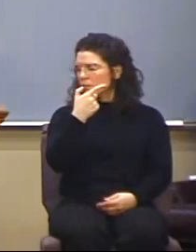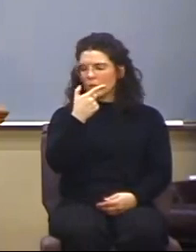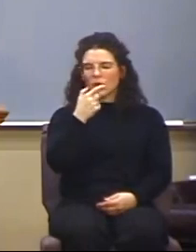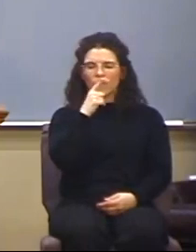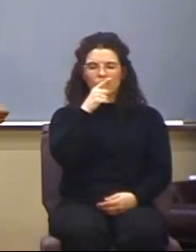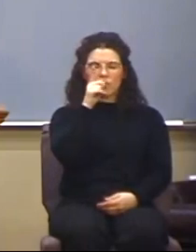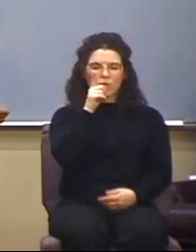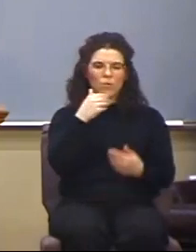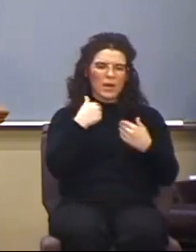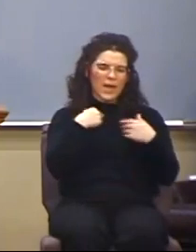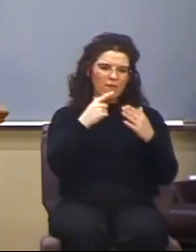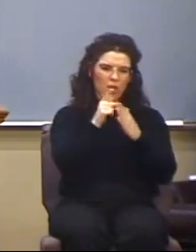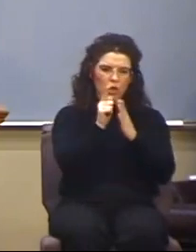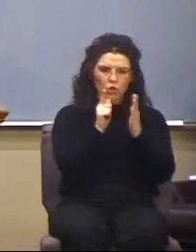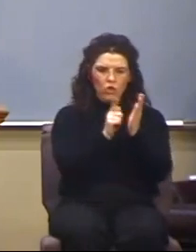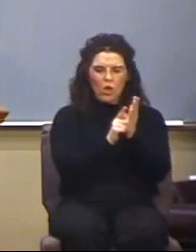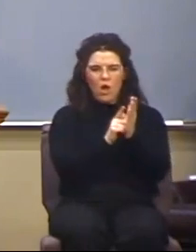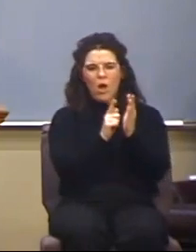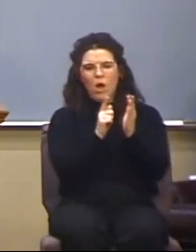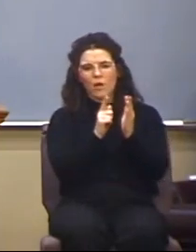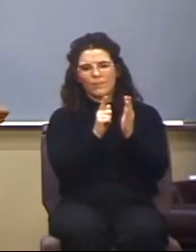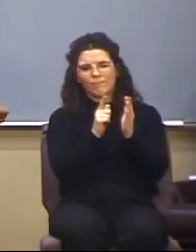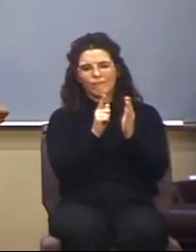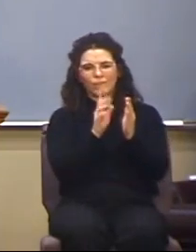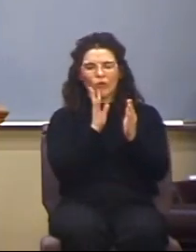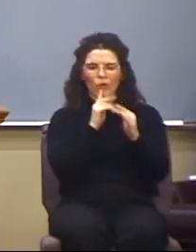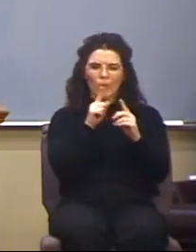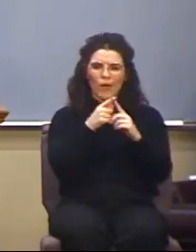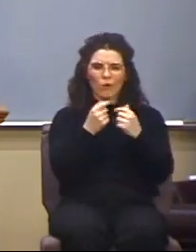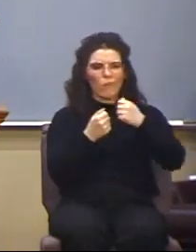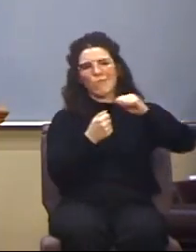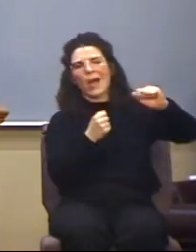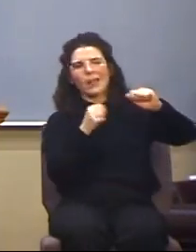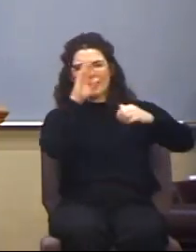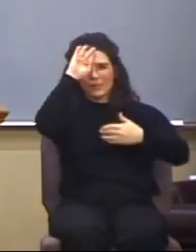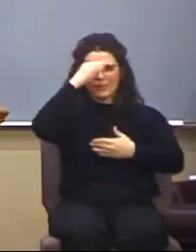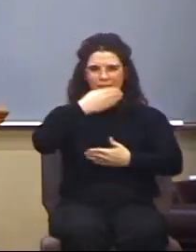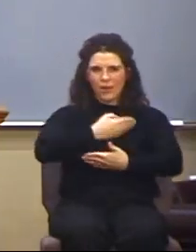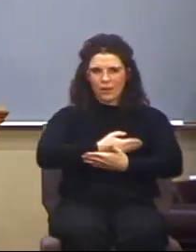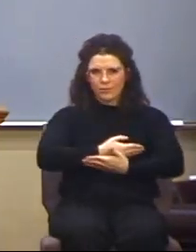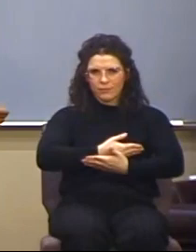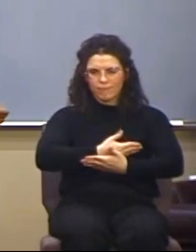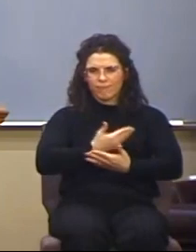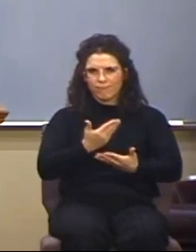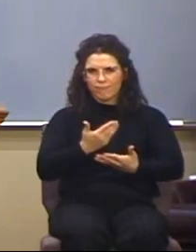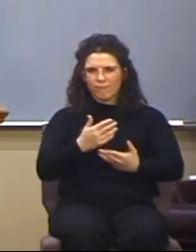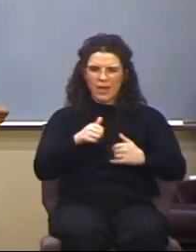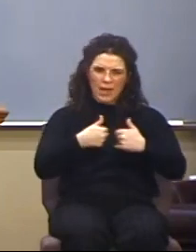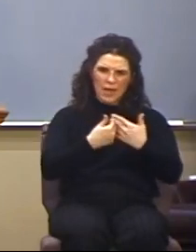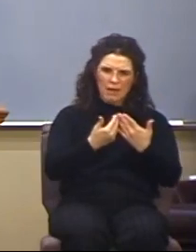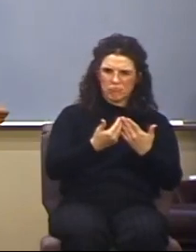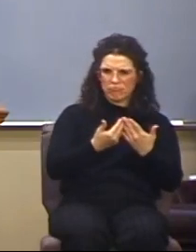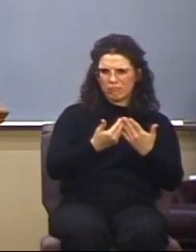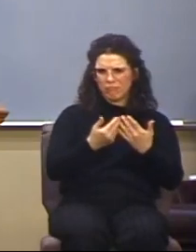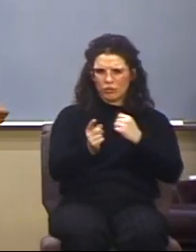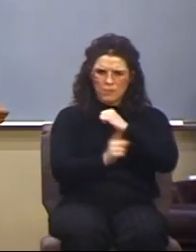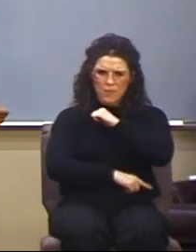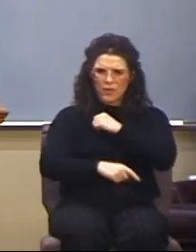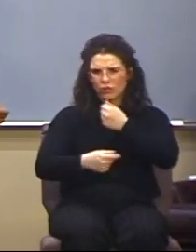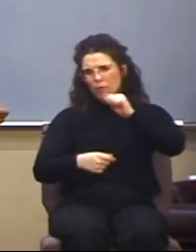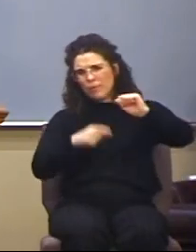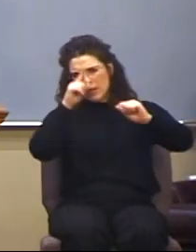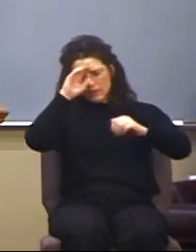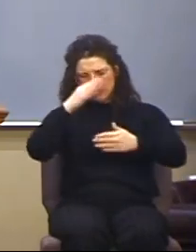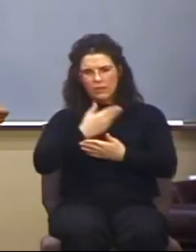How do you deal with a rebellious son? And the consequence, the judgment here, is obviously